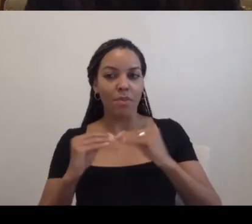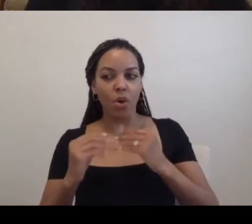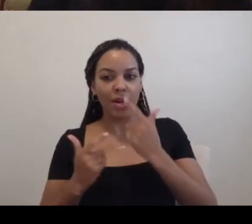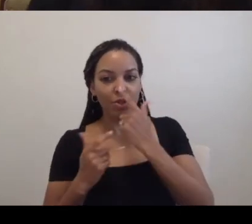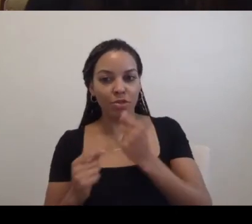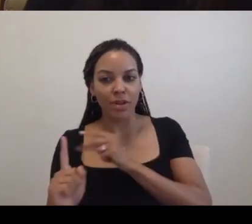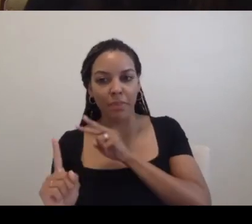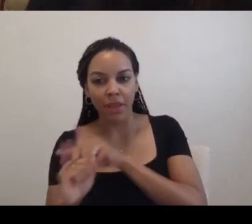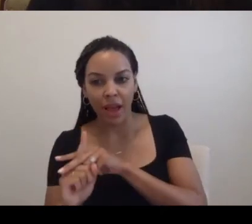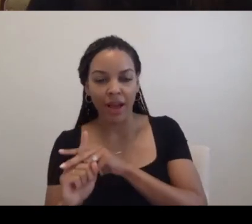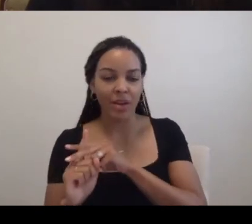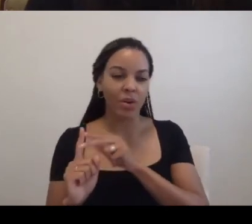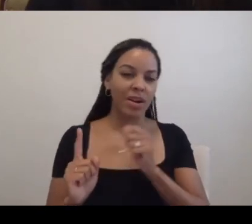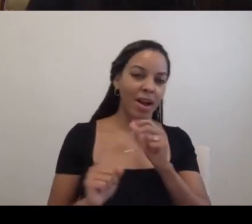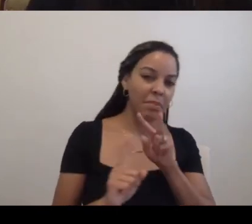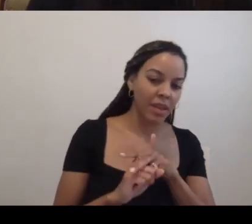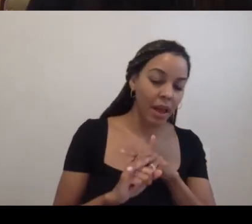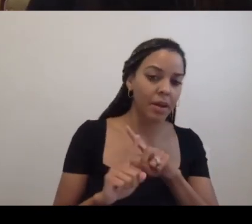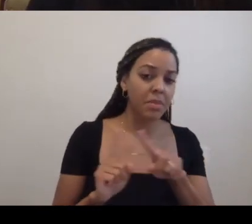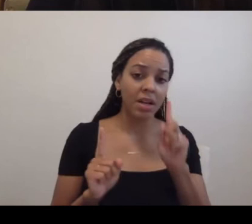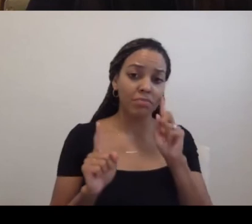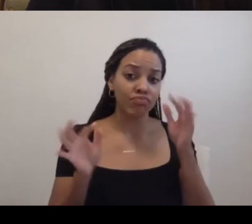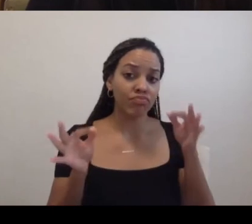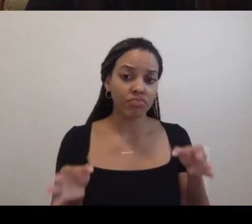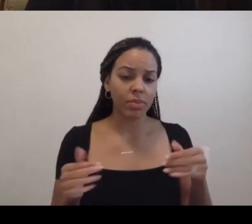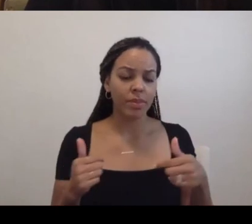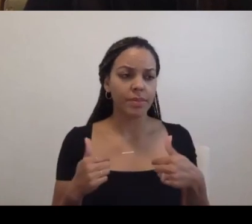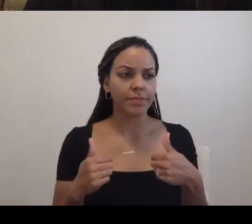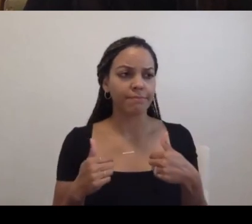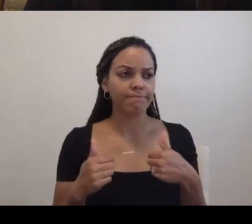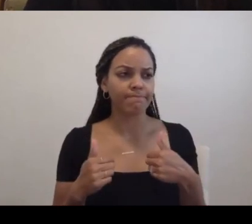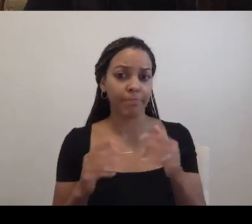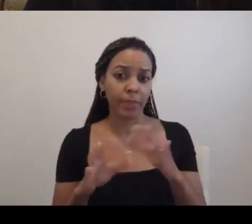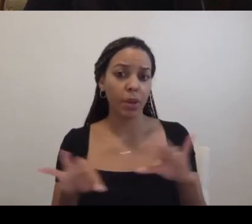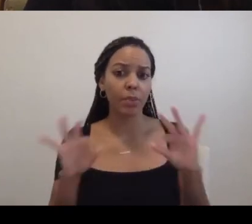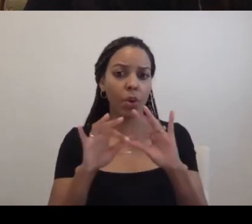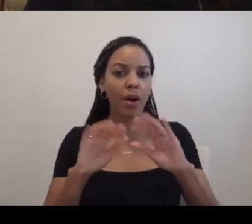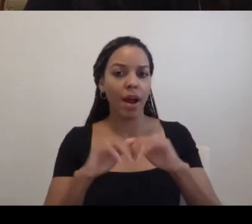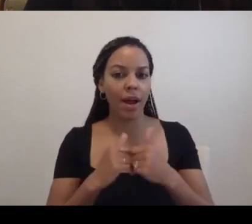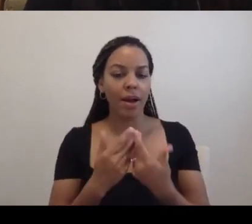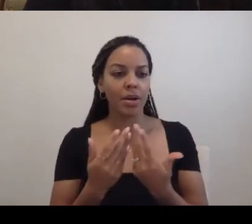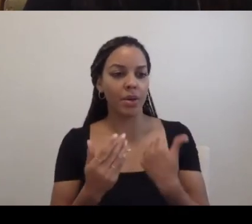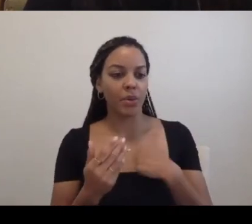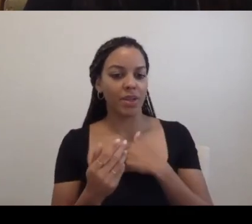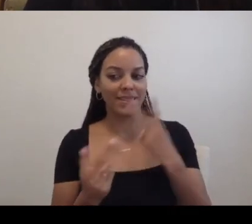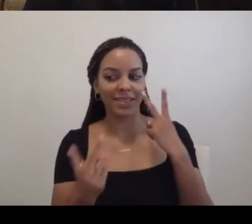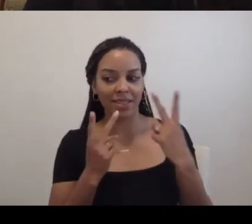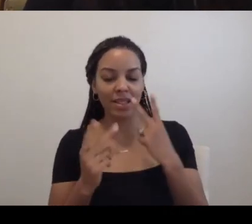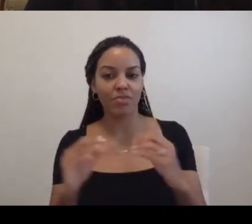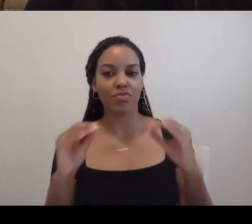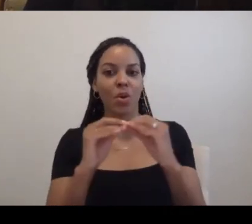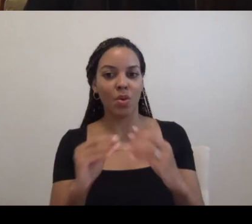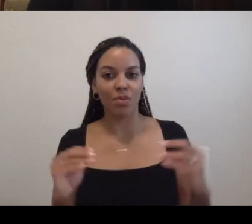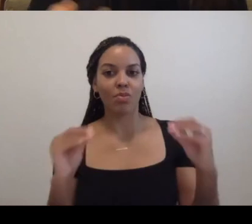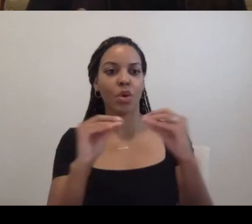not. Uh, but definitely it's important how we are, um, seeing more and more, uh,